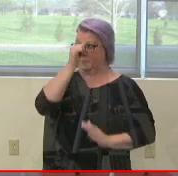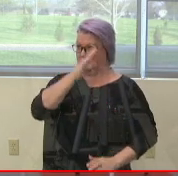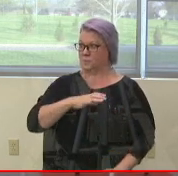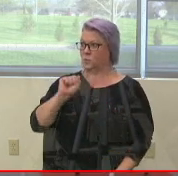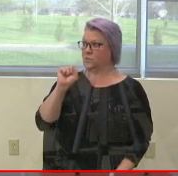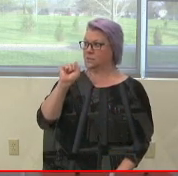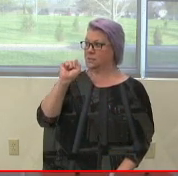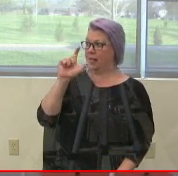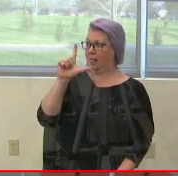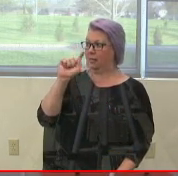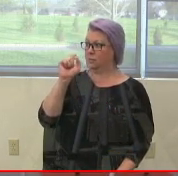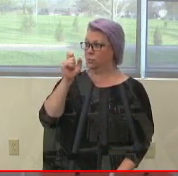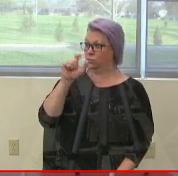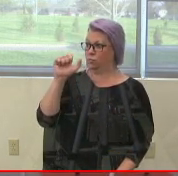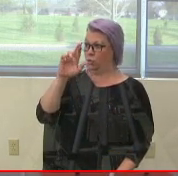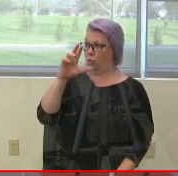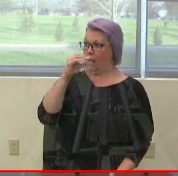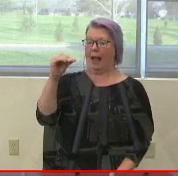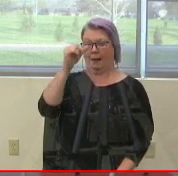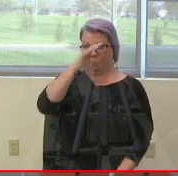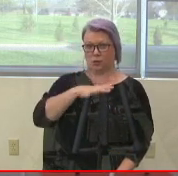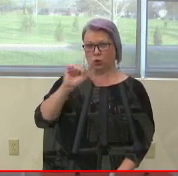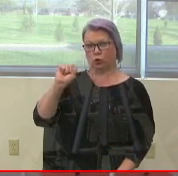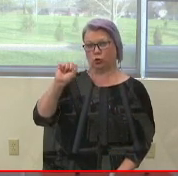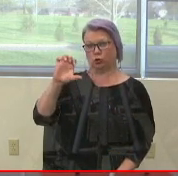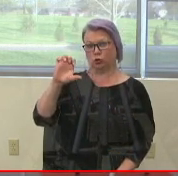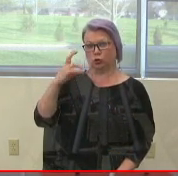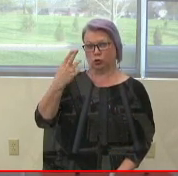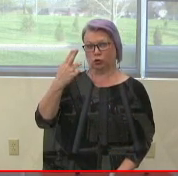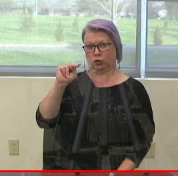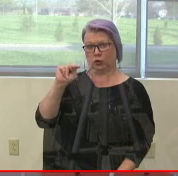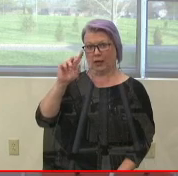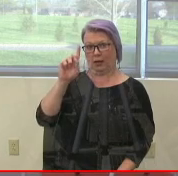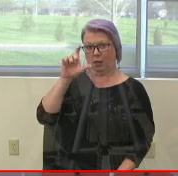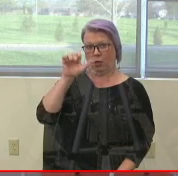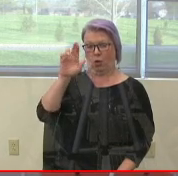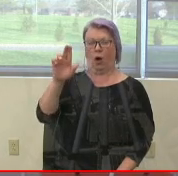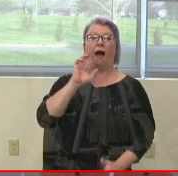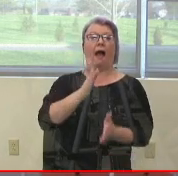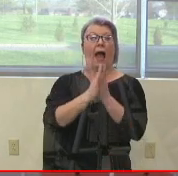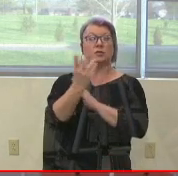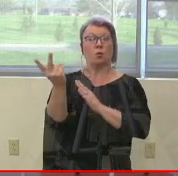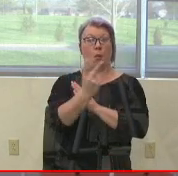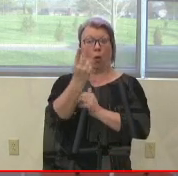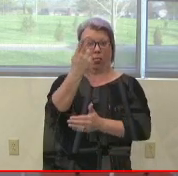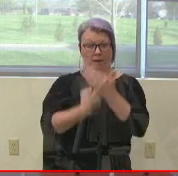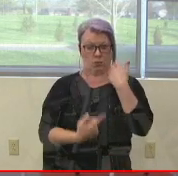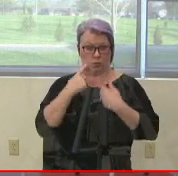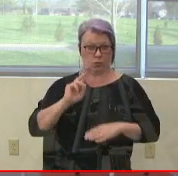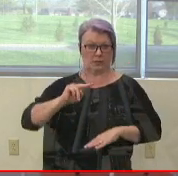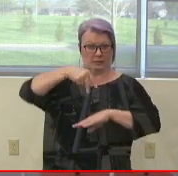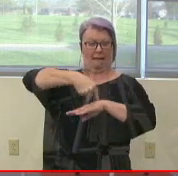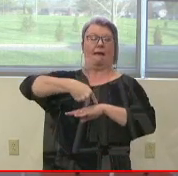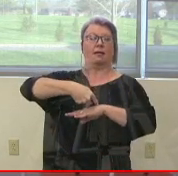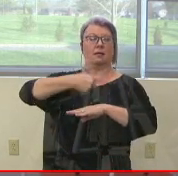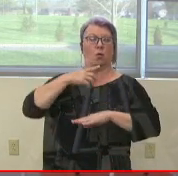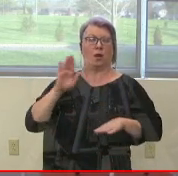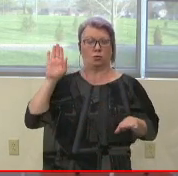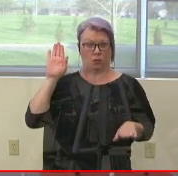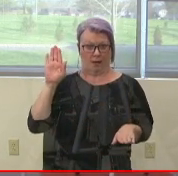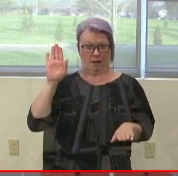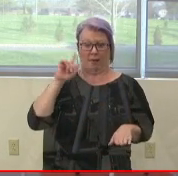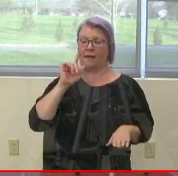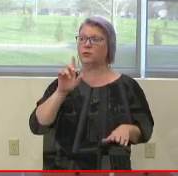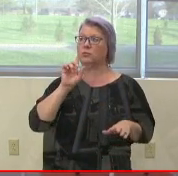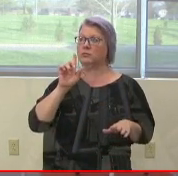stand up and raise your right hand to begin your oath of office. And Ms. Stover, our administrative